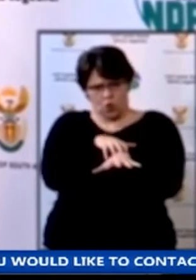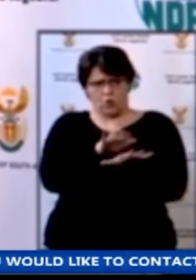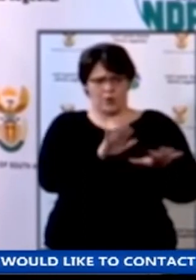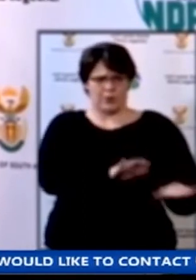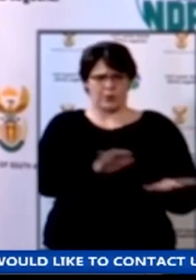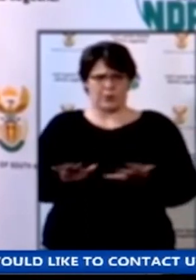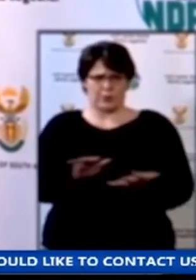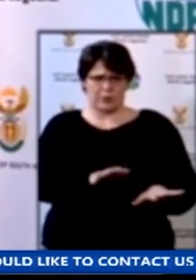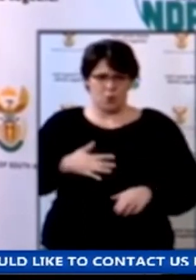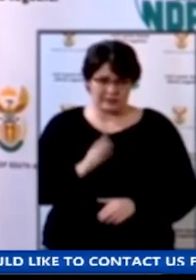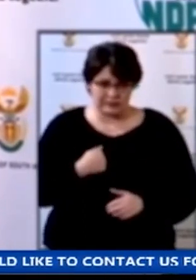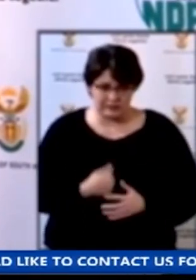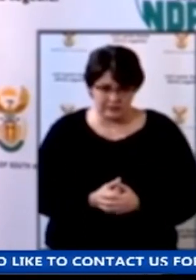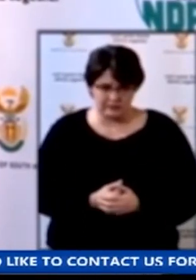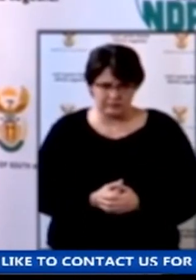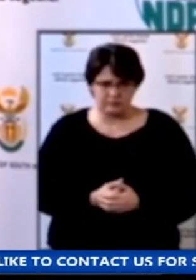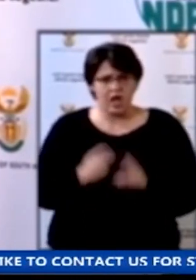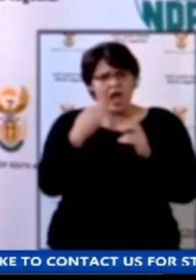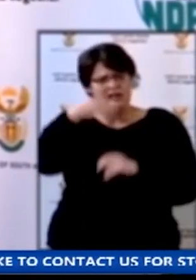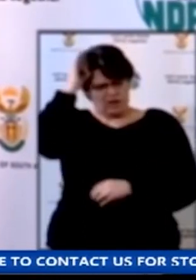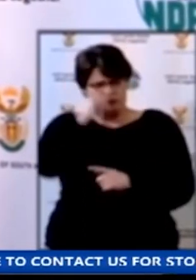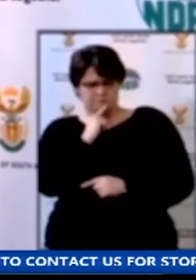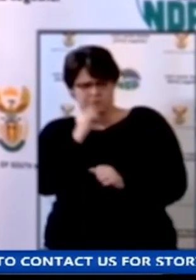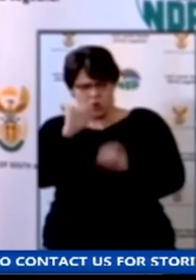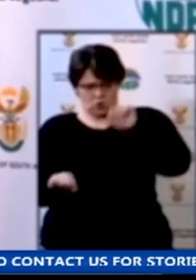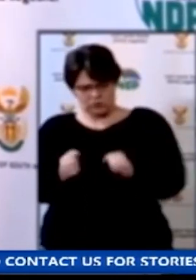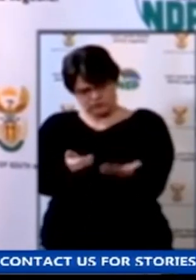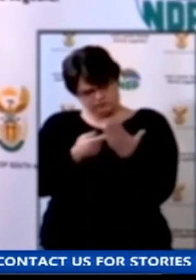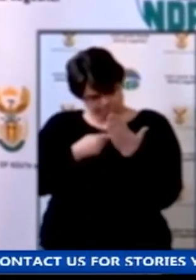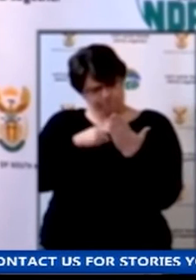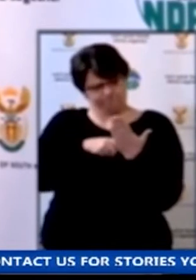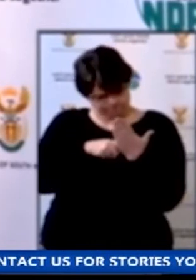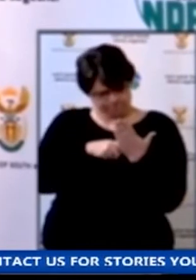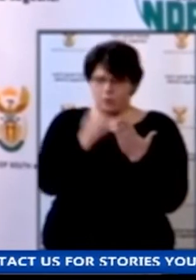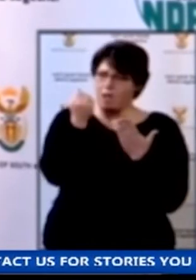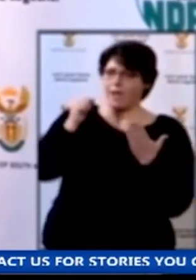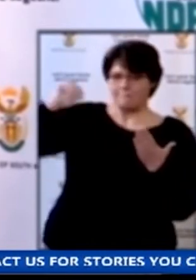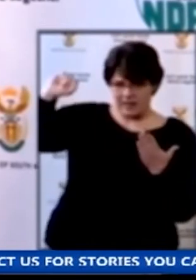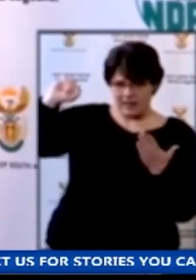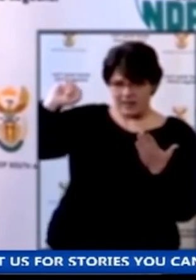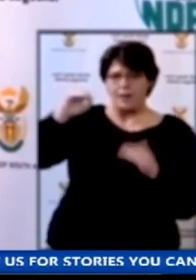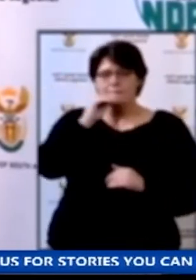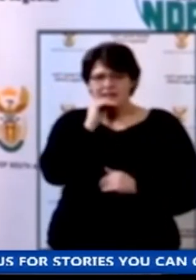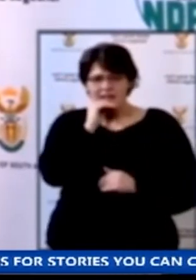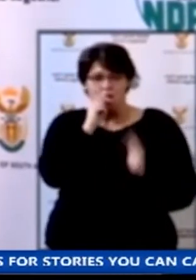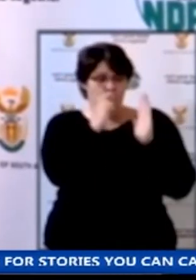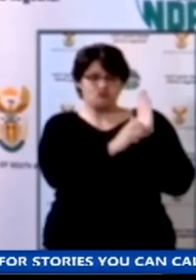government appeals the court judgment current regulations remain in force